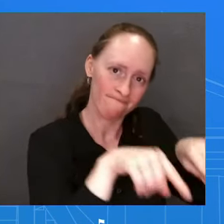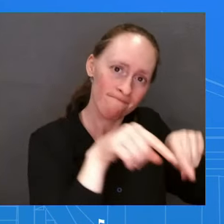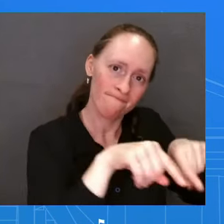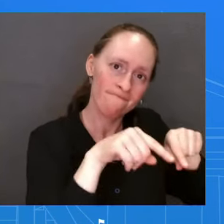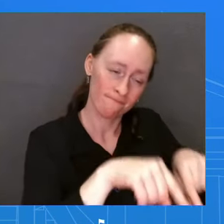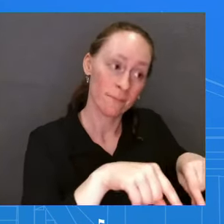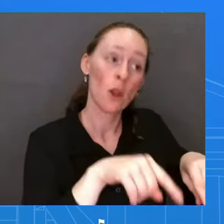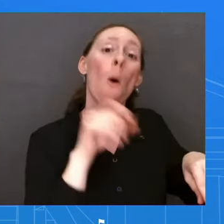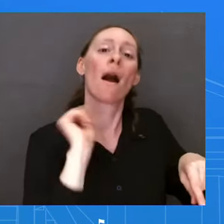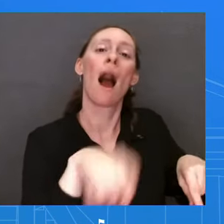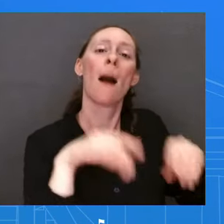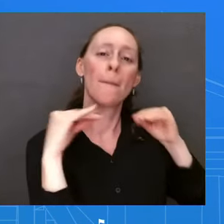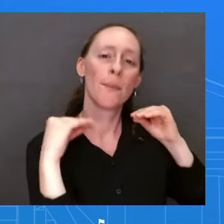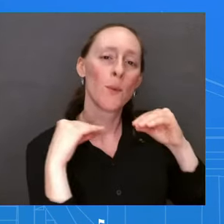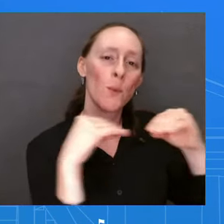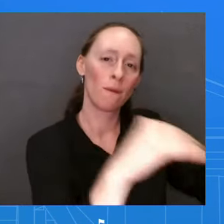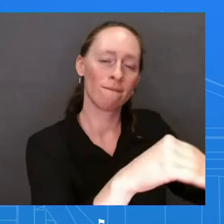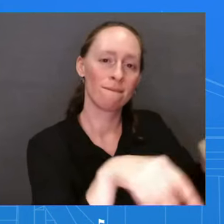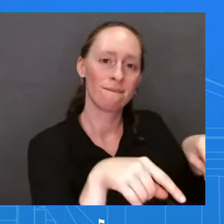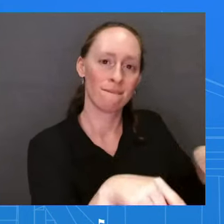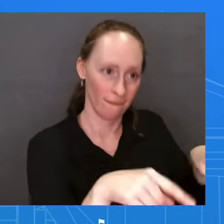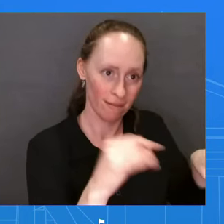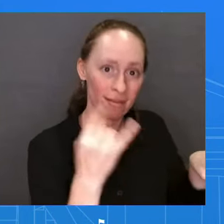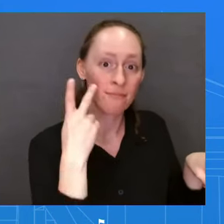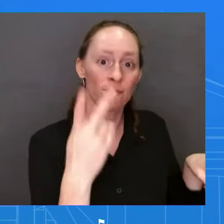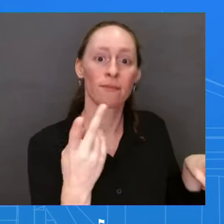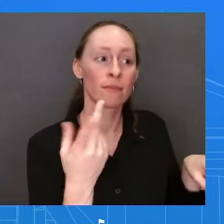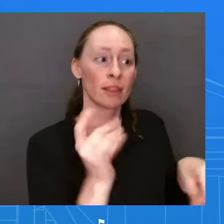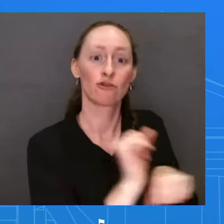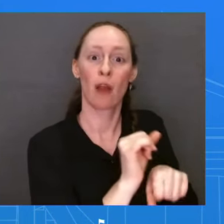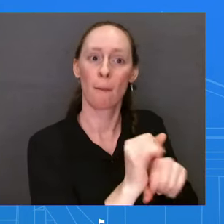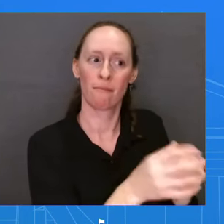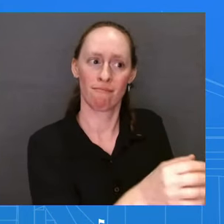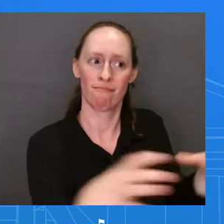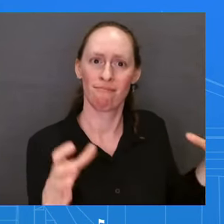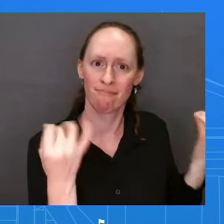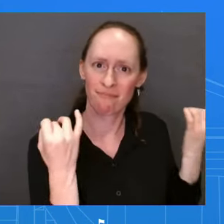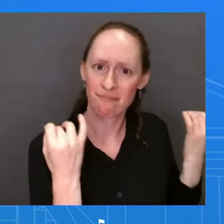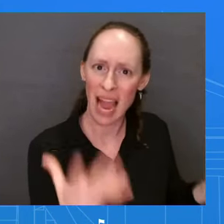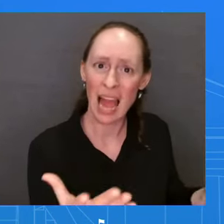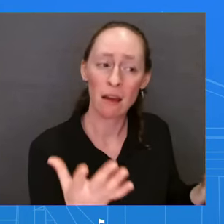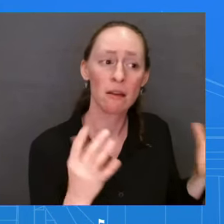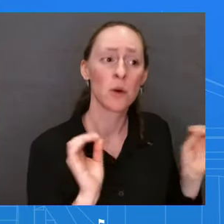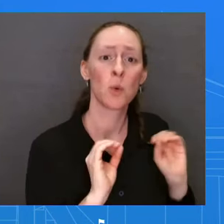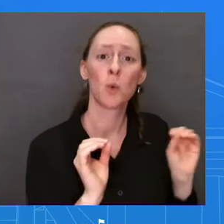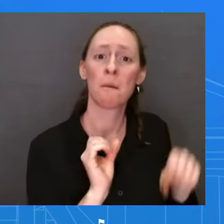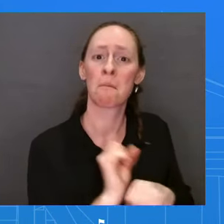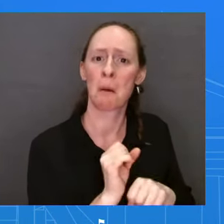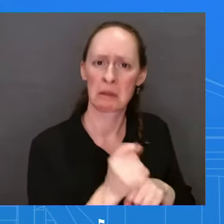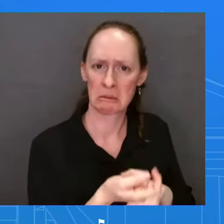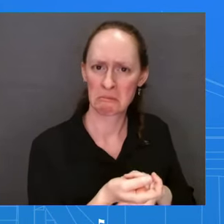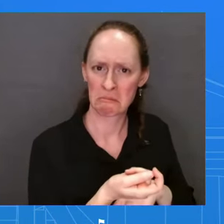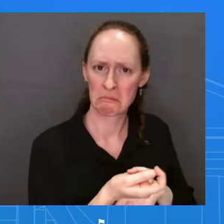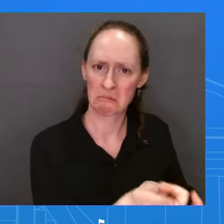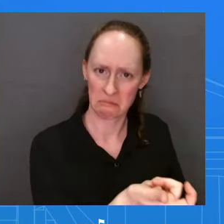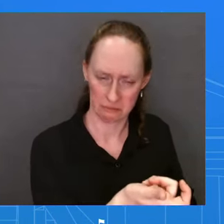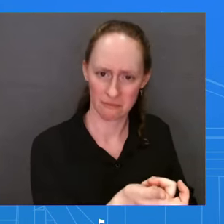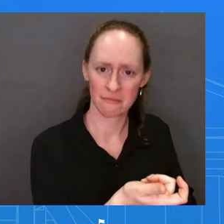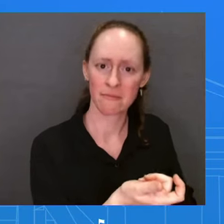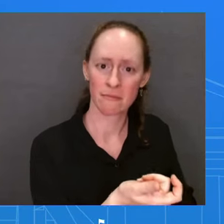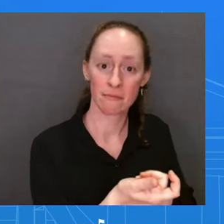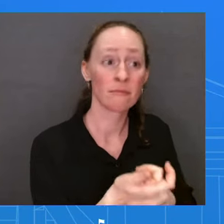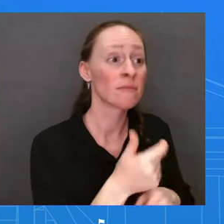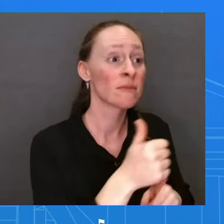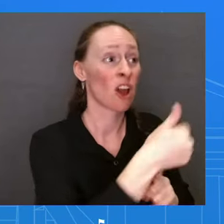see record low unemployment, record new small business starts, inflation that, again, is lower than any other major economy in the world. And we're